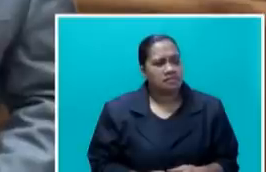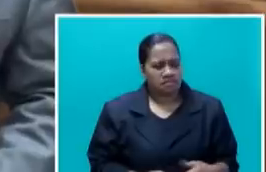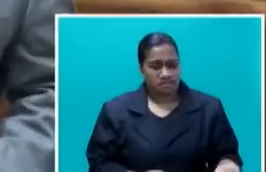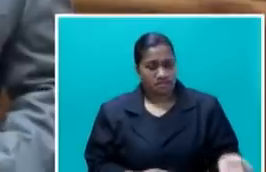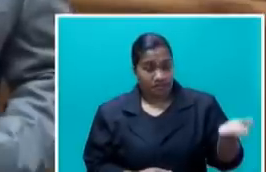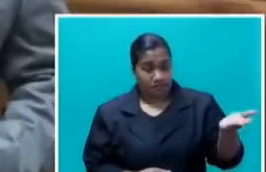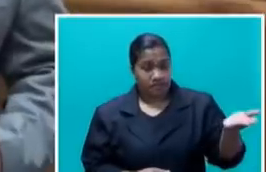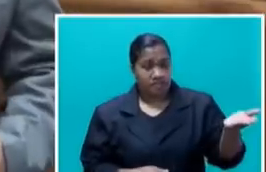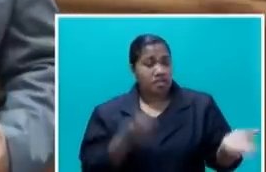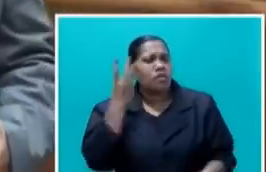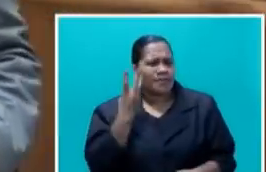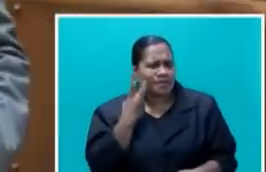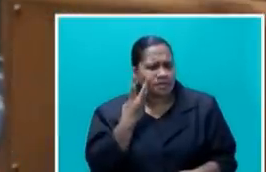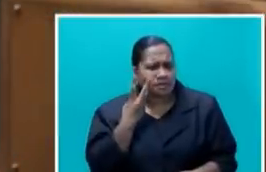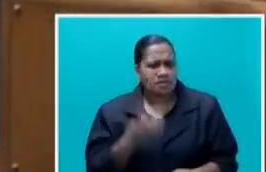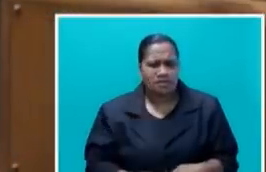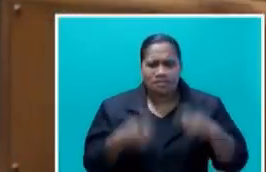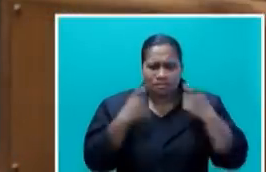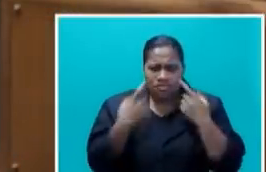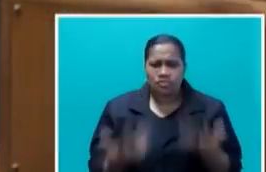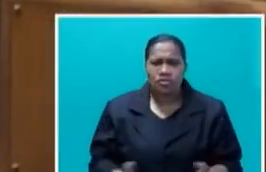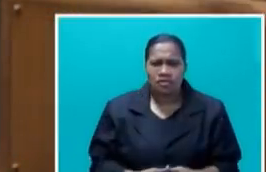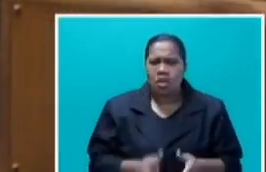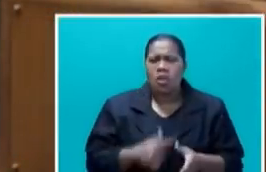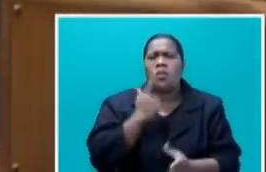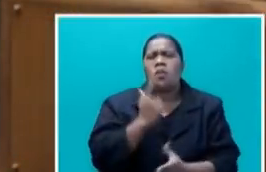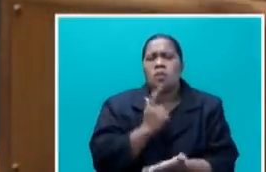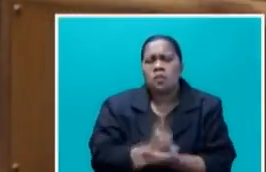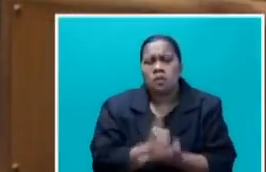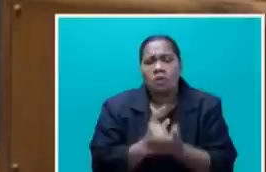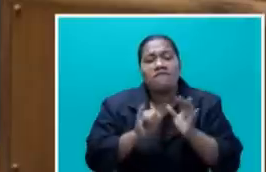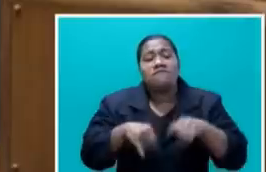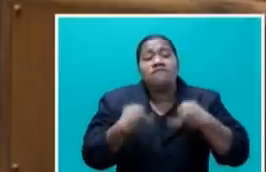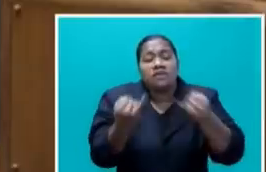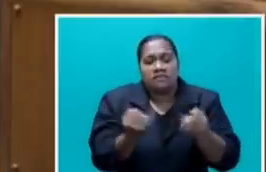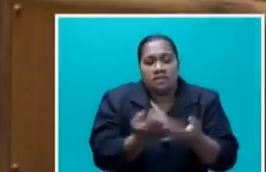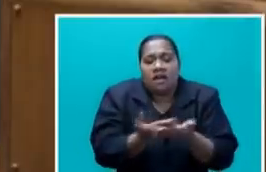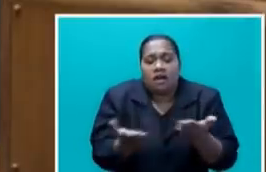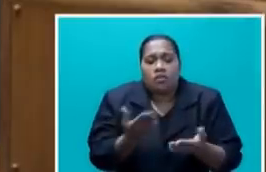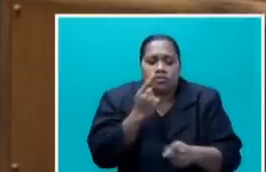is shown in a lot of evil in the way she speaks in Parliament.